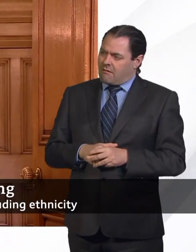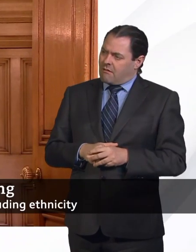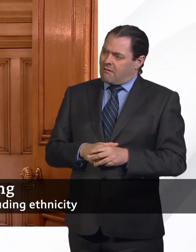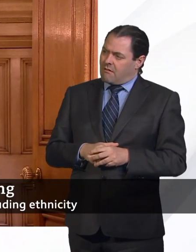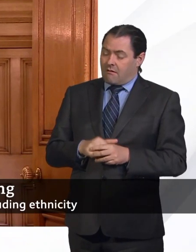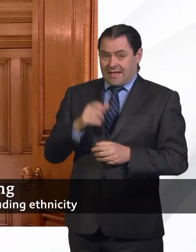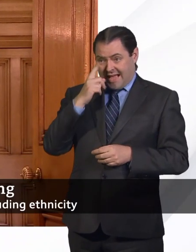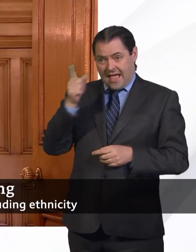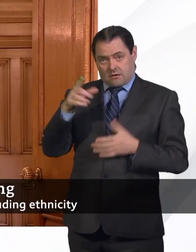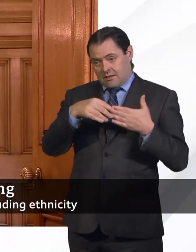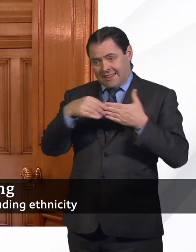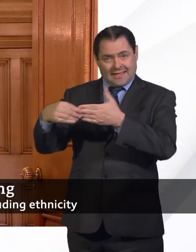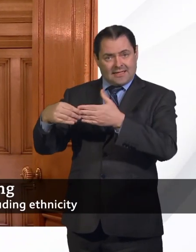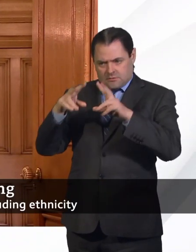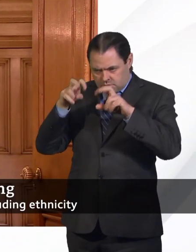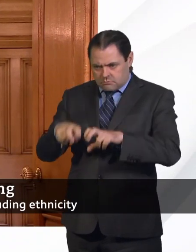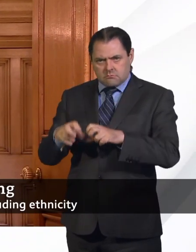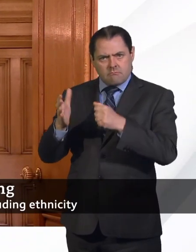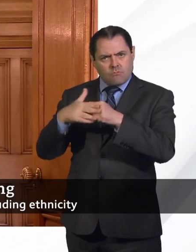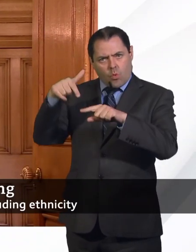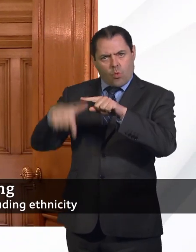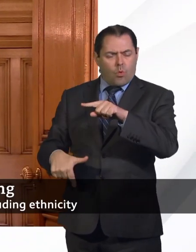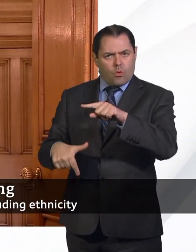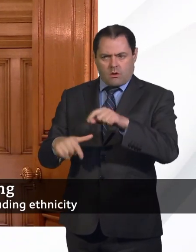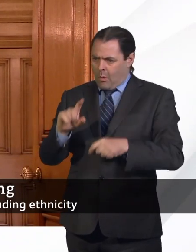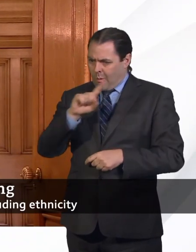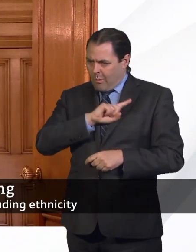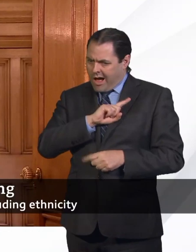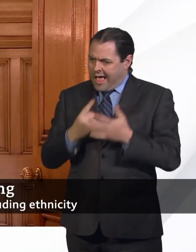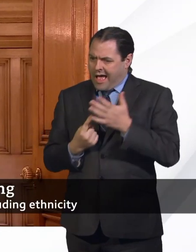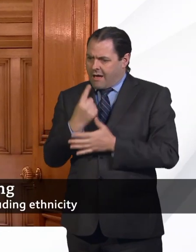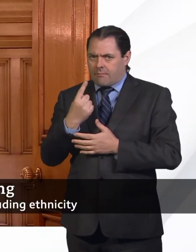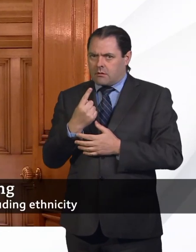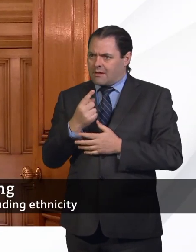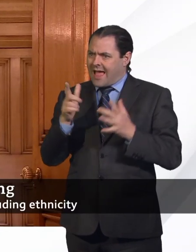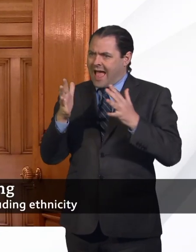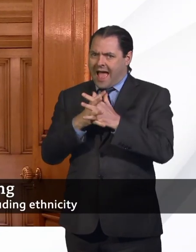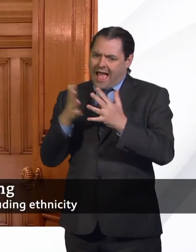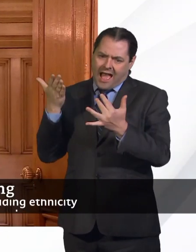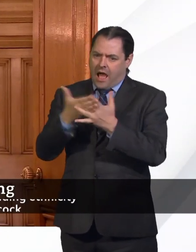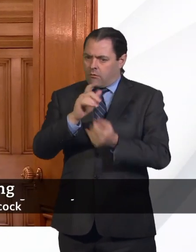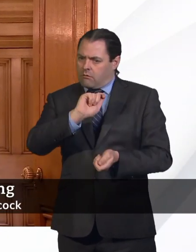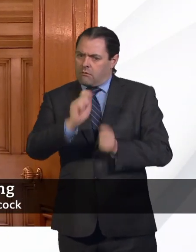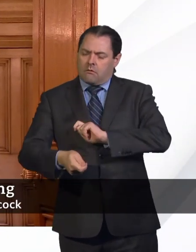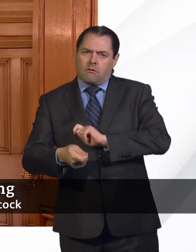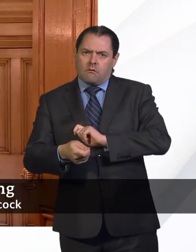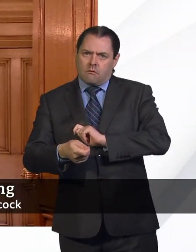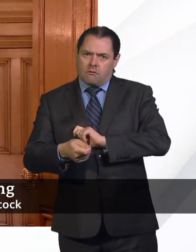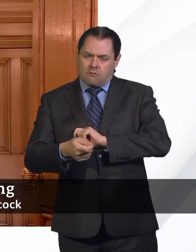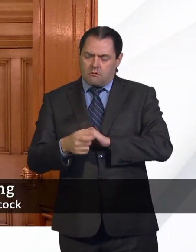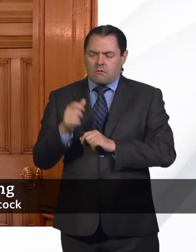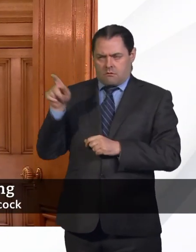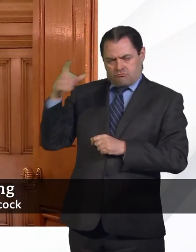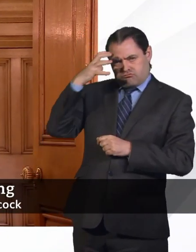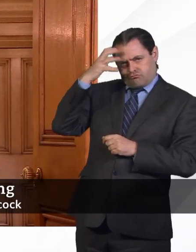to take this forward and to look into the causes and what further can be done. And Professor Newton's been